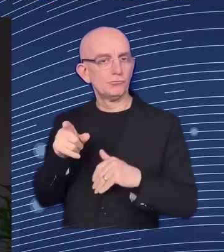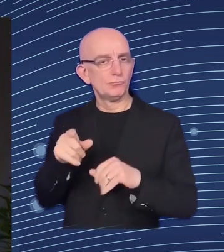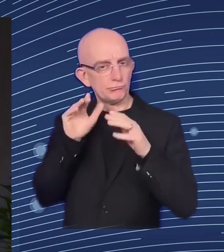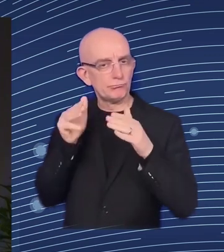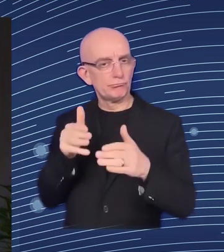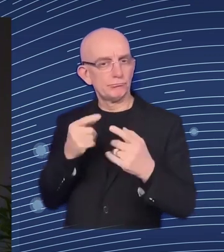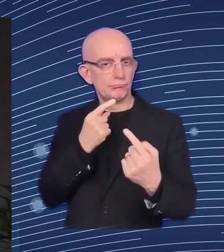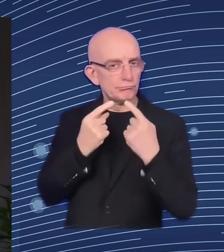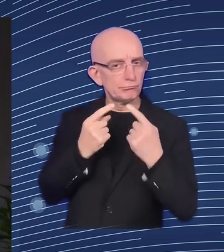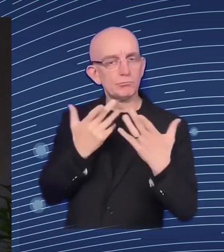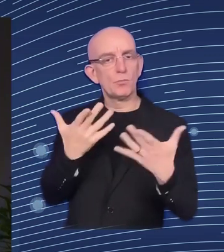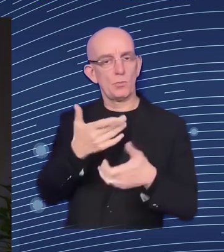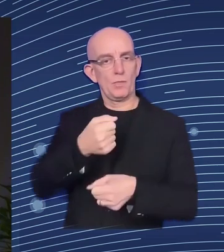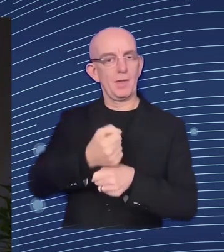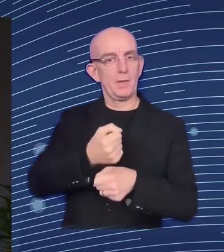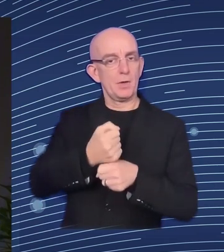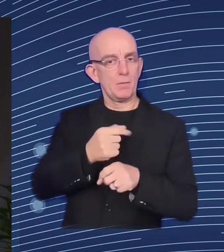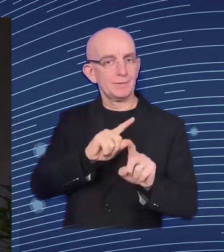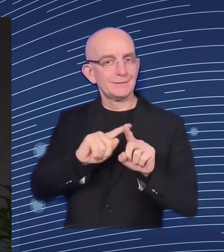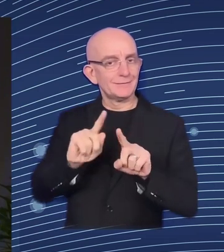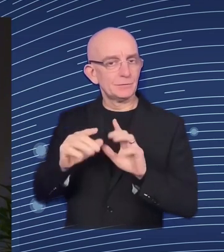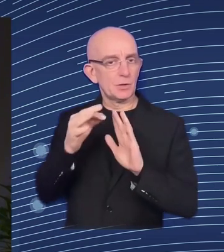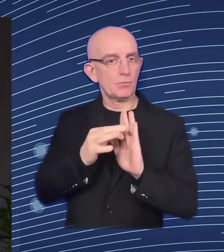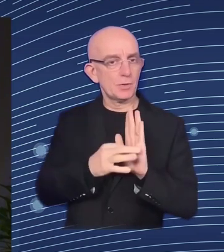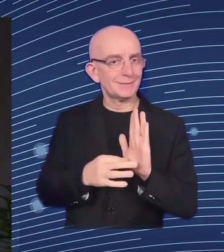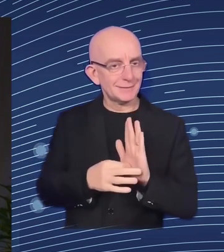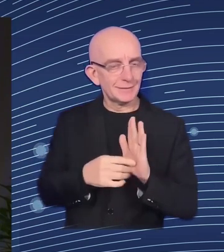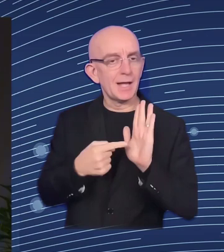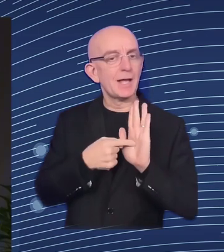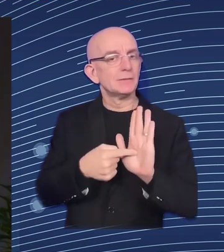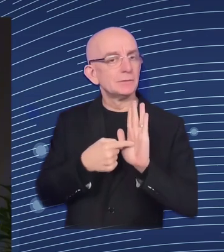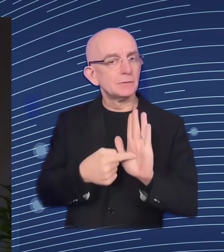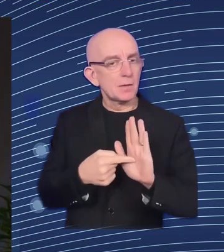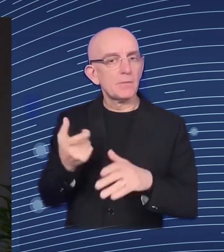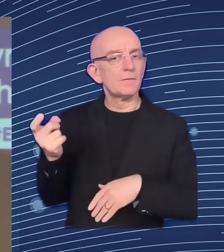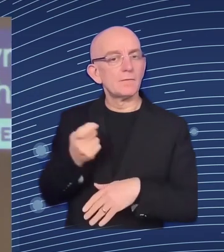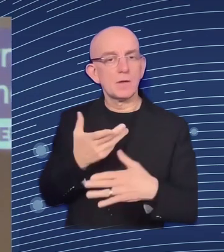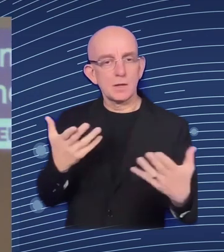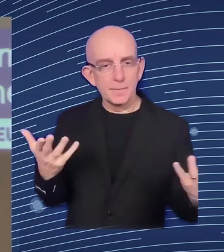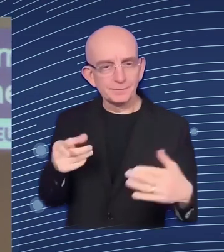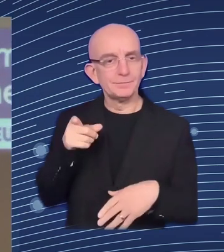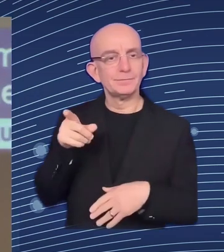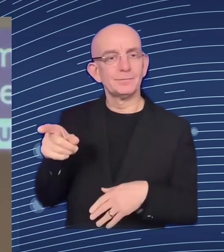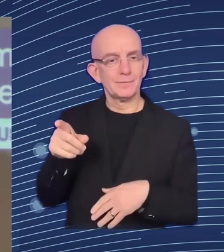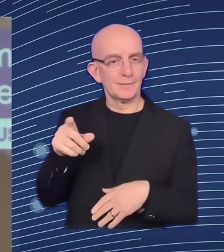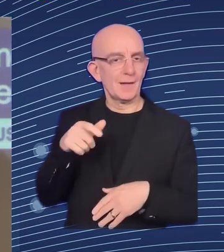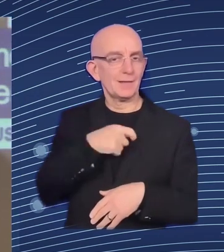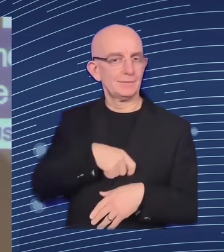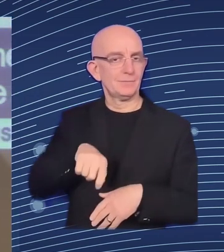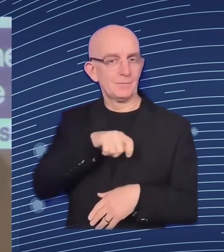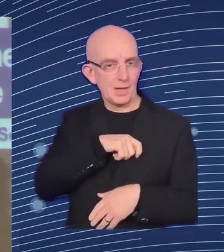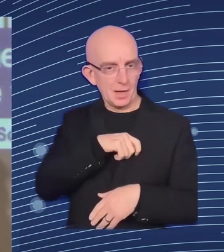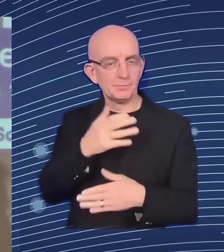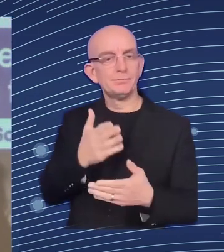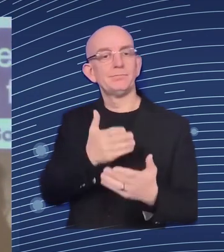the head of the Fiscal Policy Analysis Team at the Joint Research Centre of the European Commission, will give us some insights